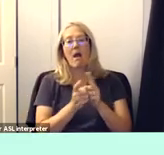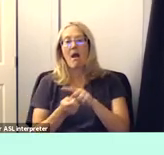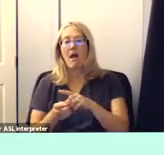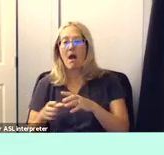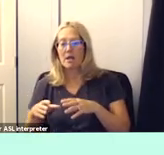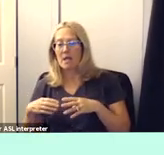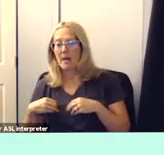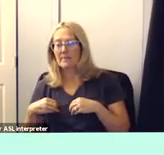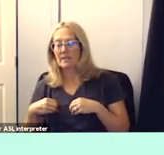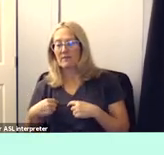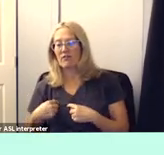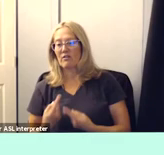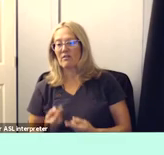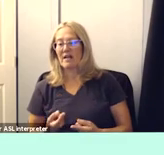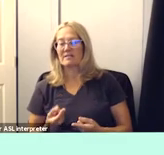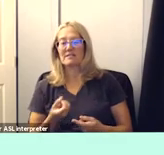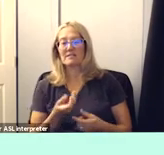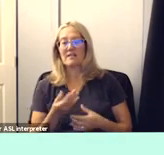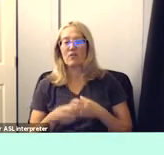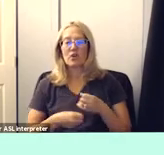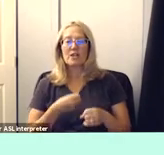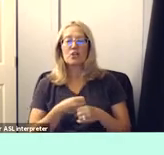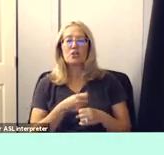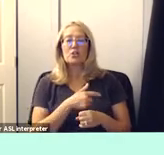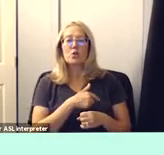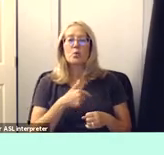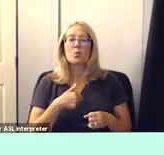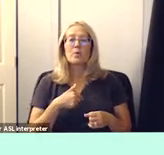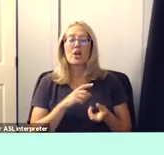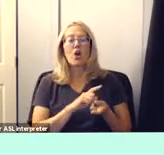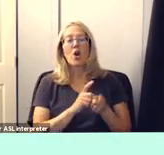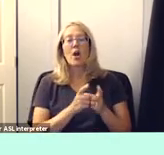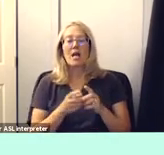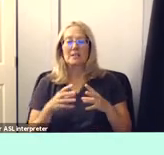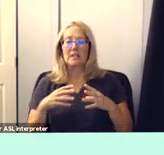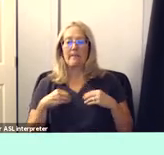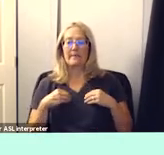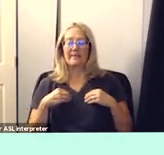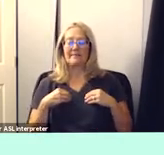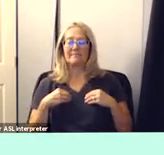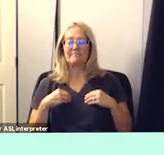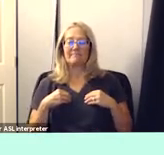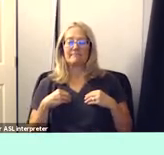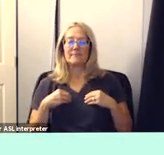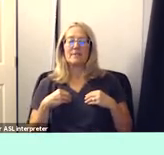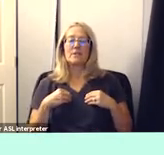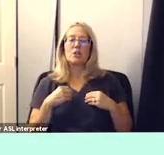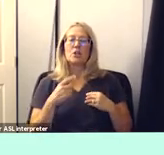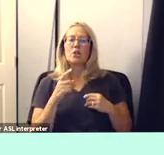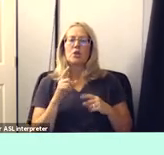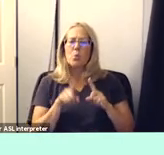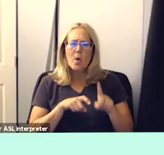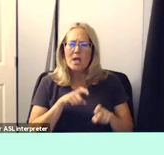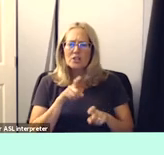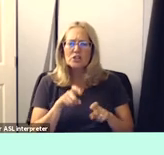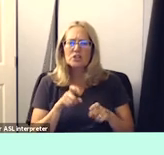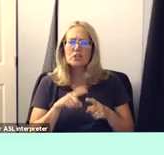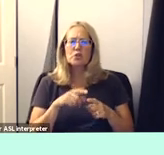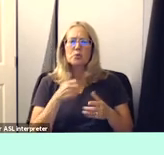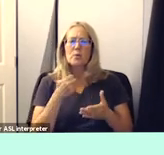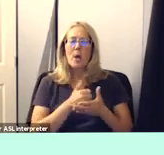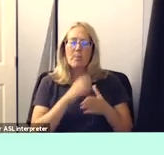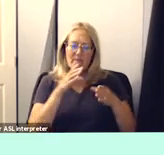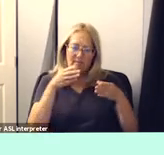number of years now we're adopting a set of guiding questions to anchor our work and to keep us